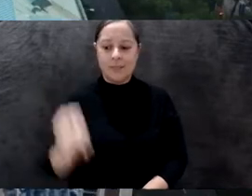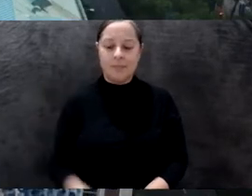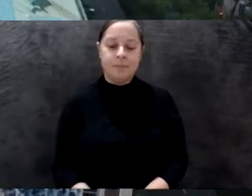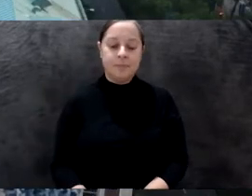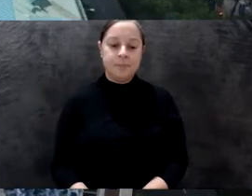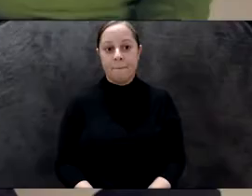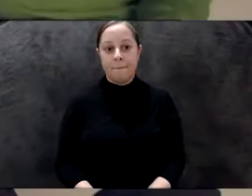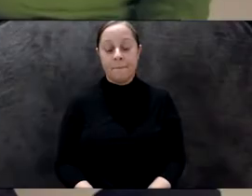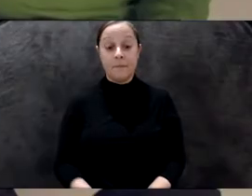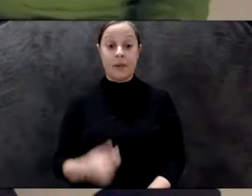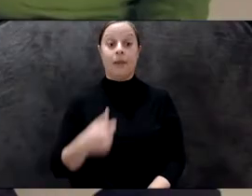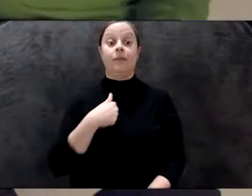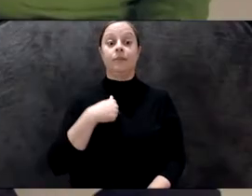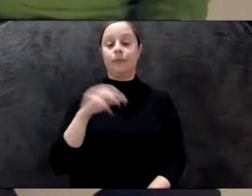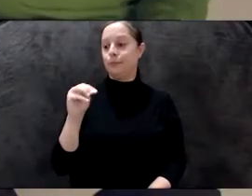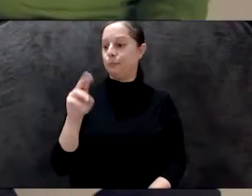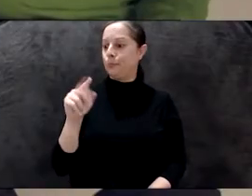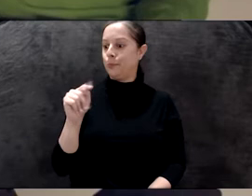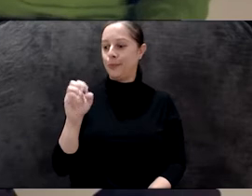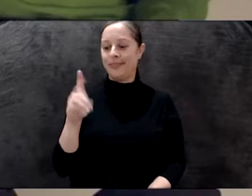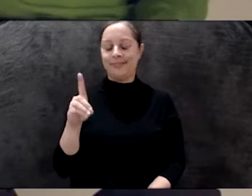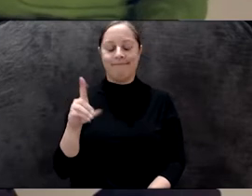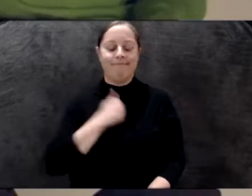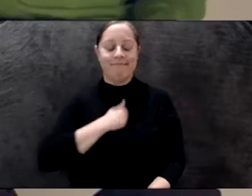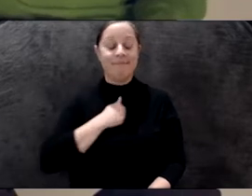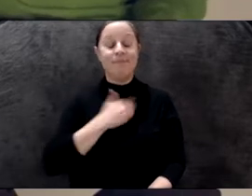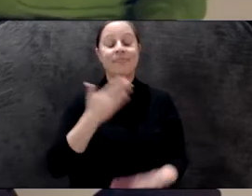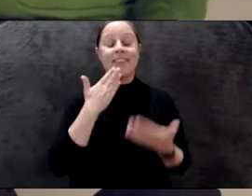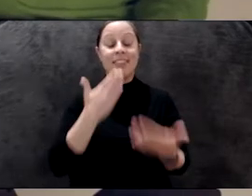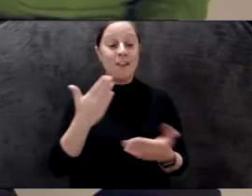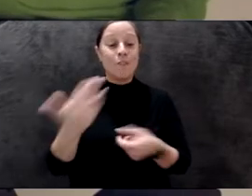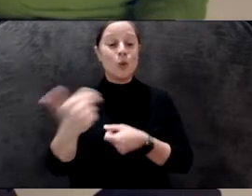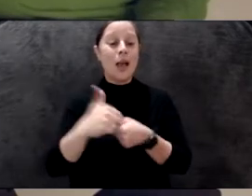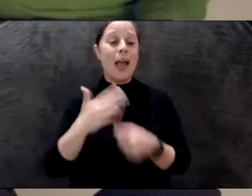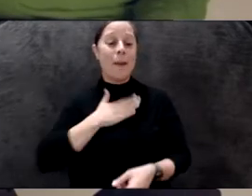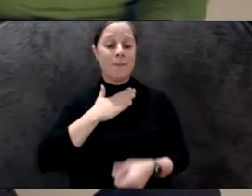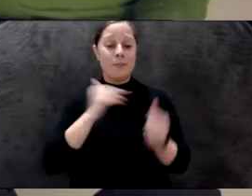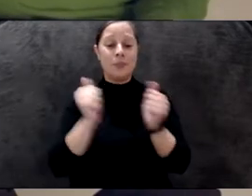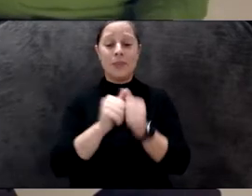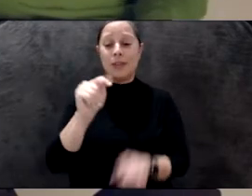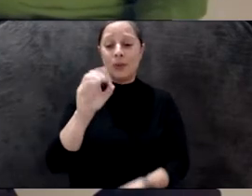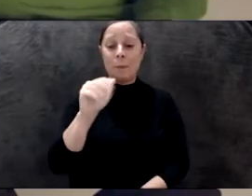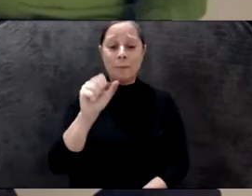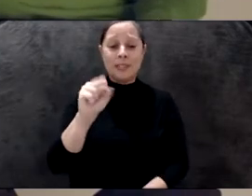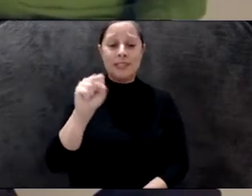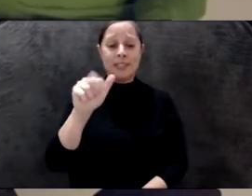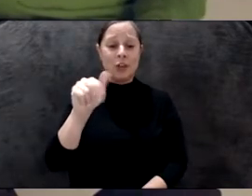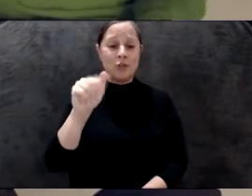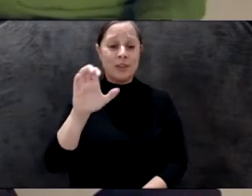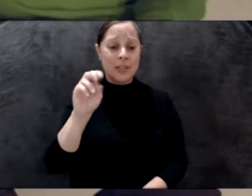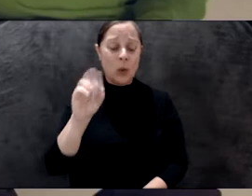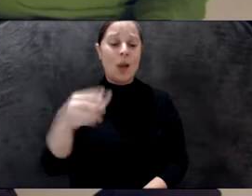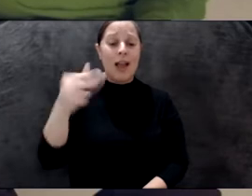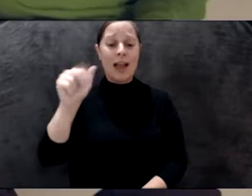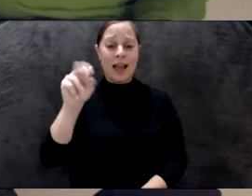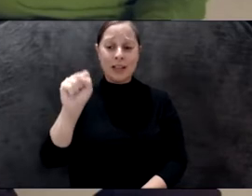I was muted. Thank you for joining us. Happy to be here with Thomas Arisono, Hans Ulrich Obrus. We're here to discuss